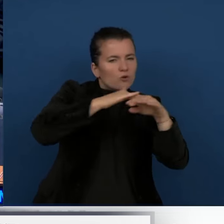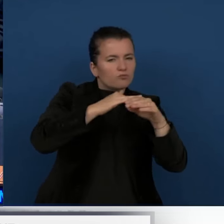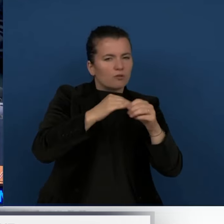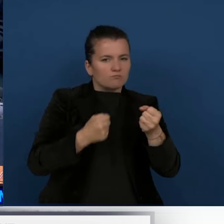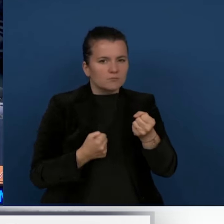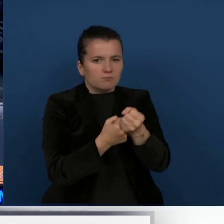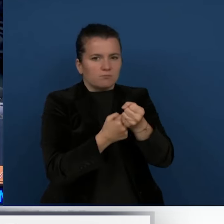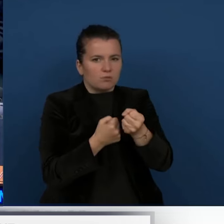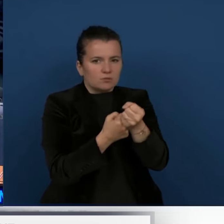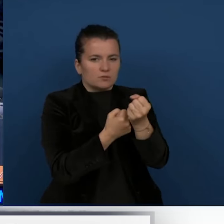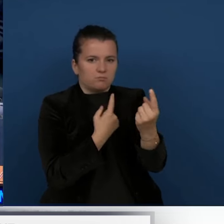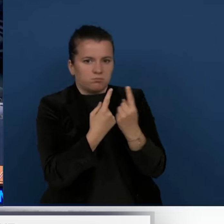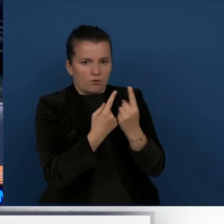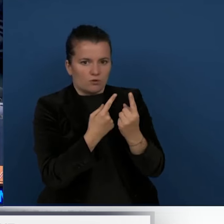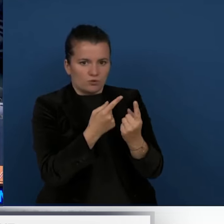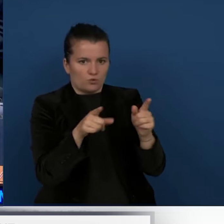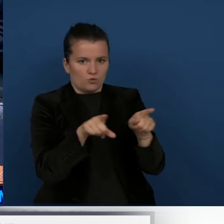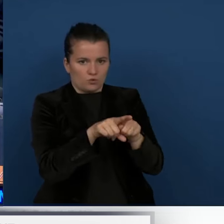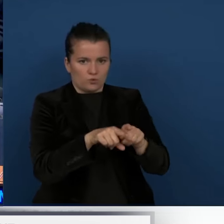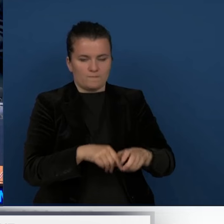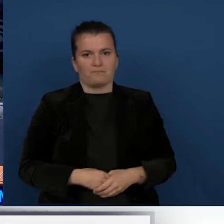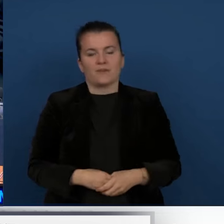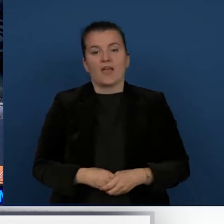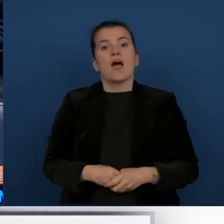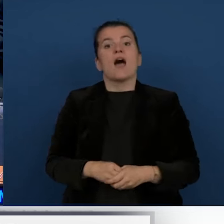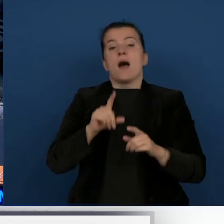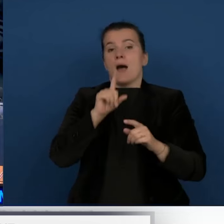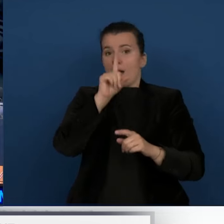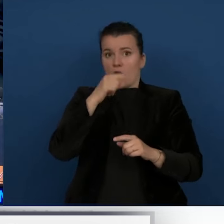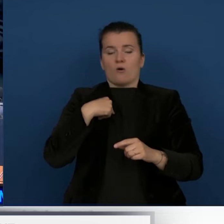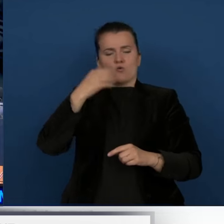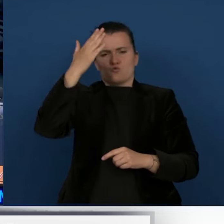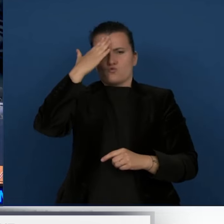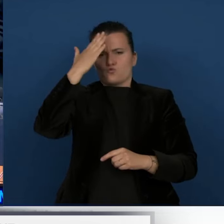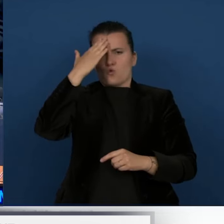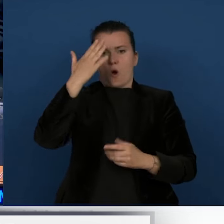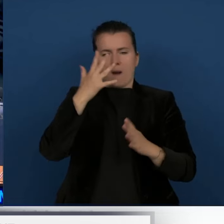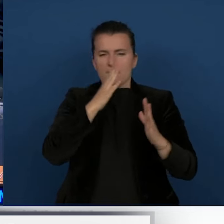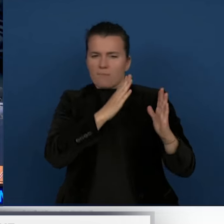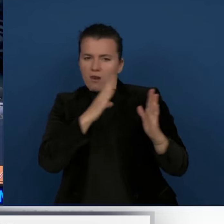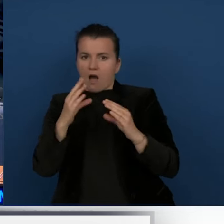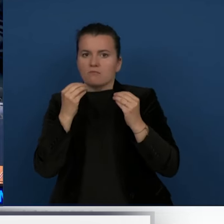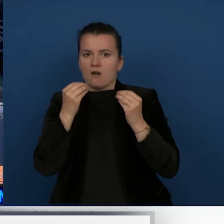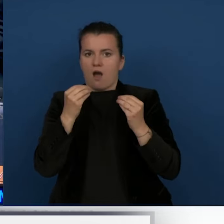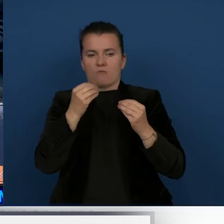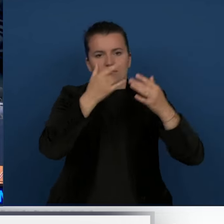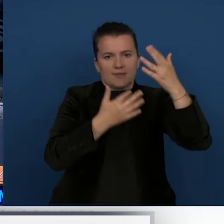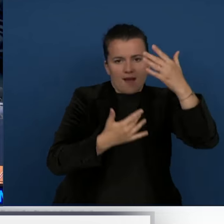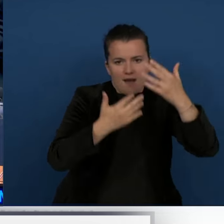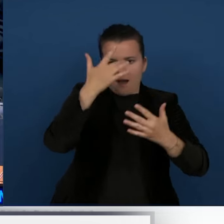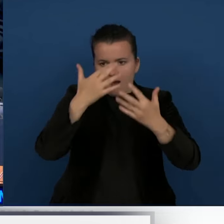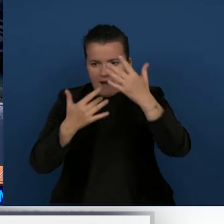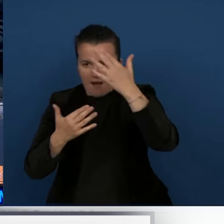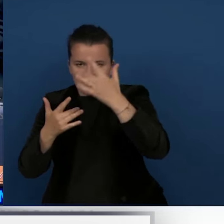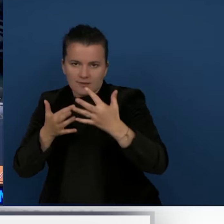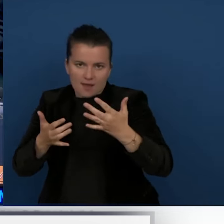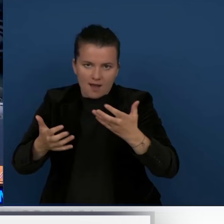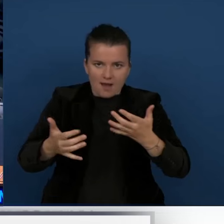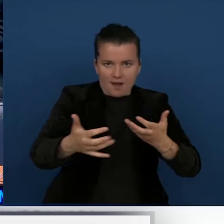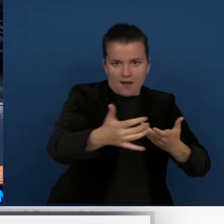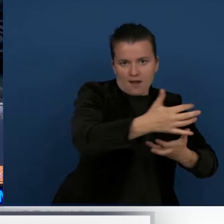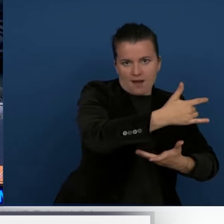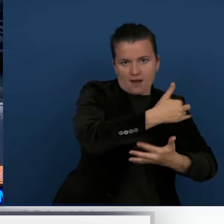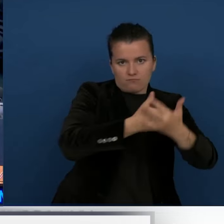reliable data is essential for effective planning and response to humanitarian emergencies, and is currently conducting a situation